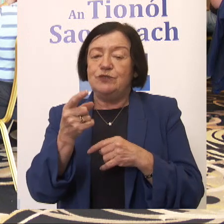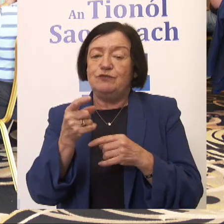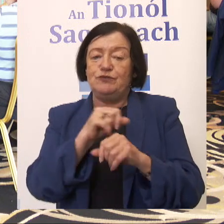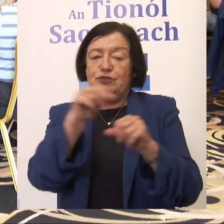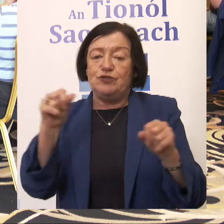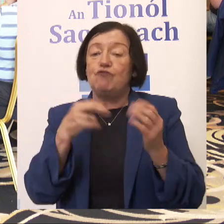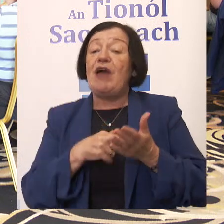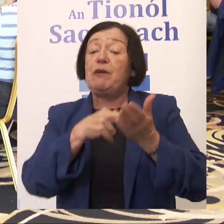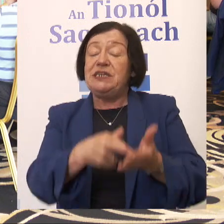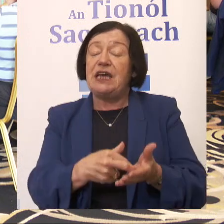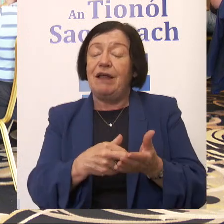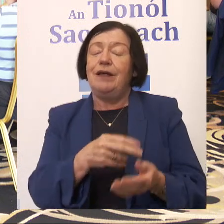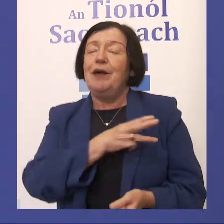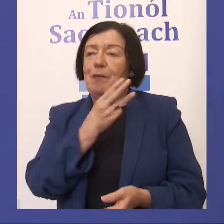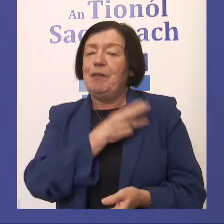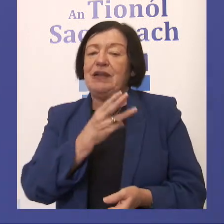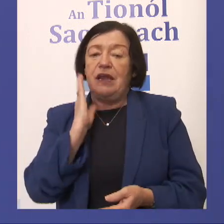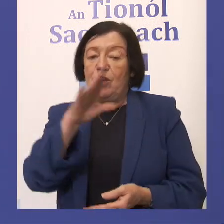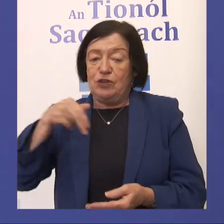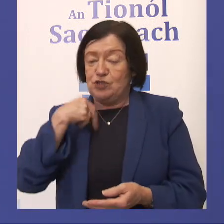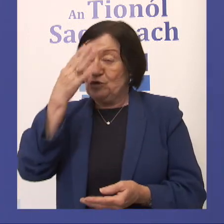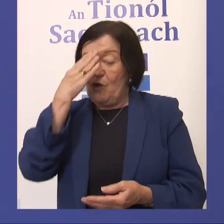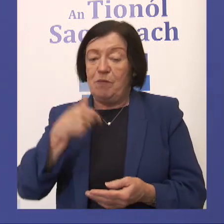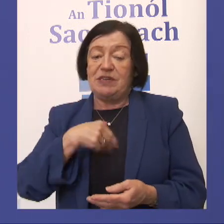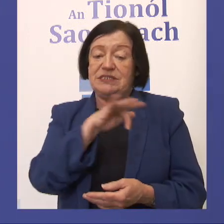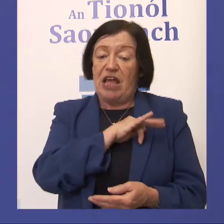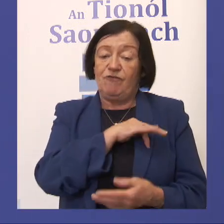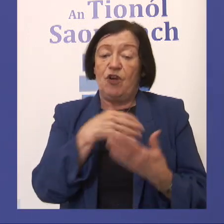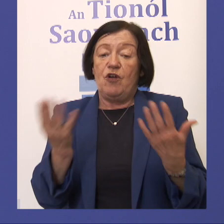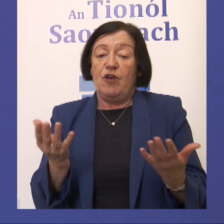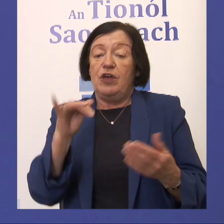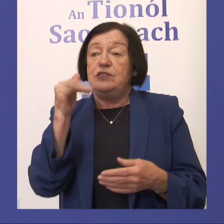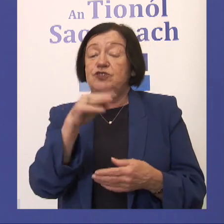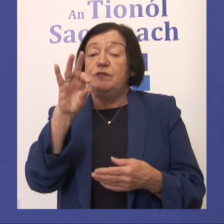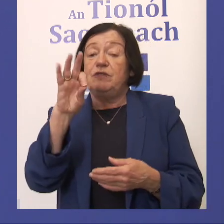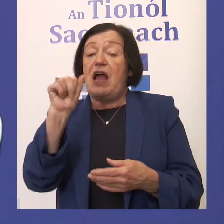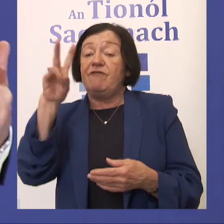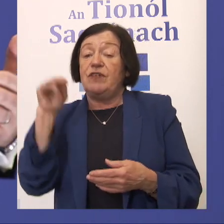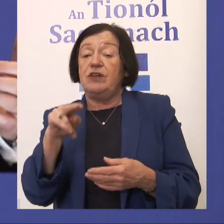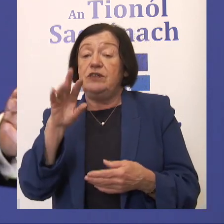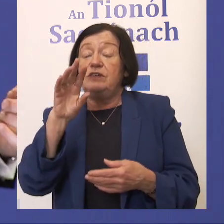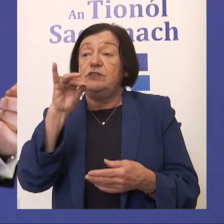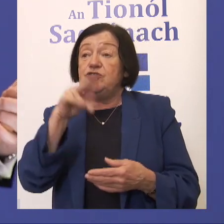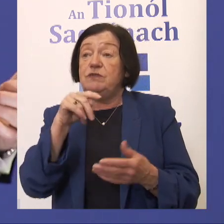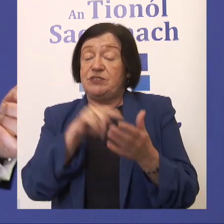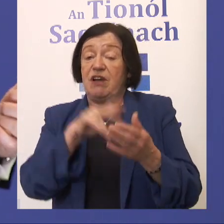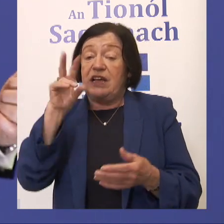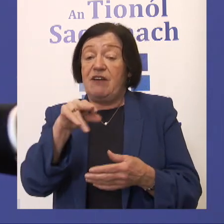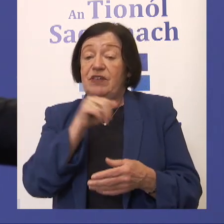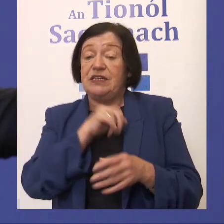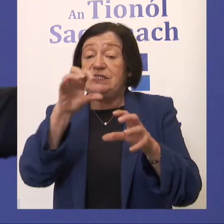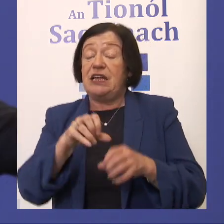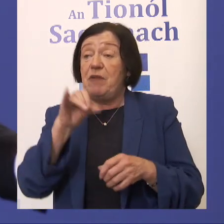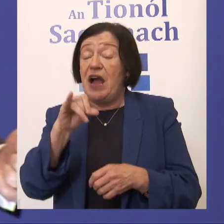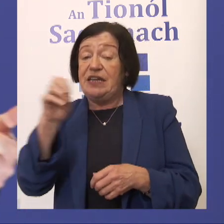your recommendations, please let us know, either myself, jim.gavin at cityassembly